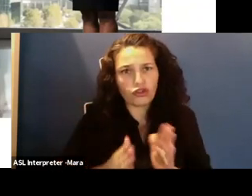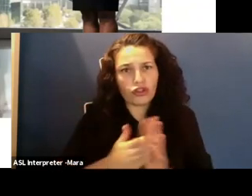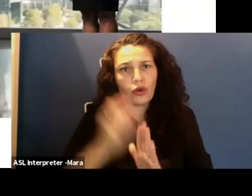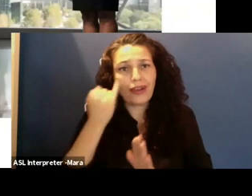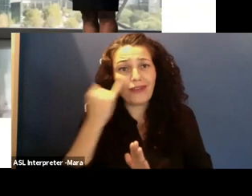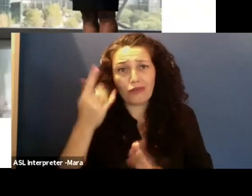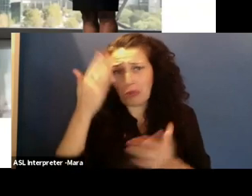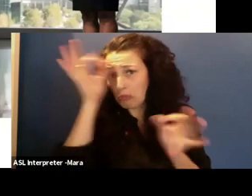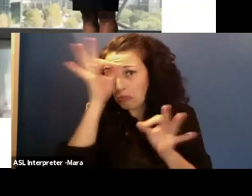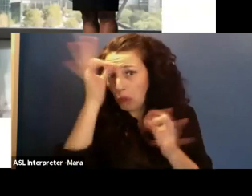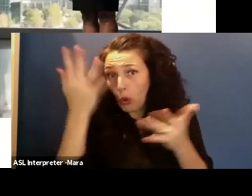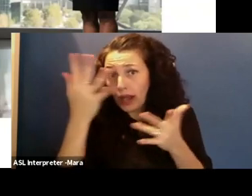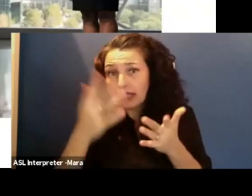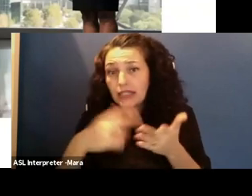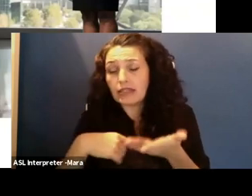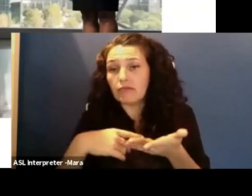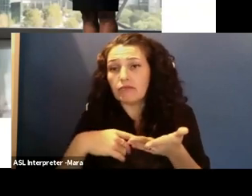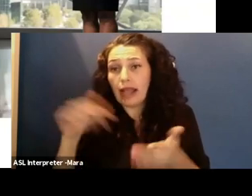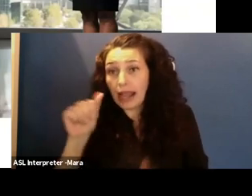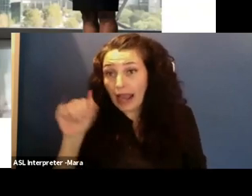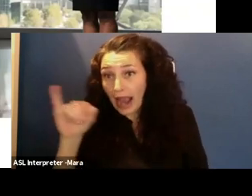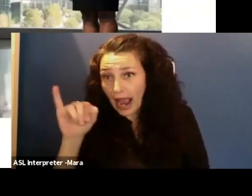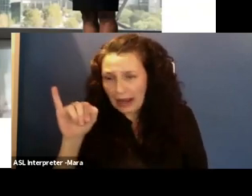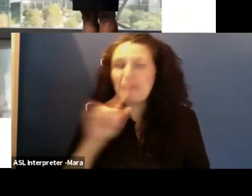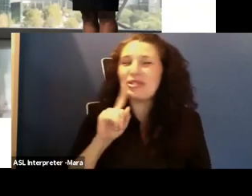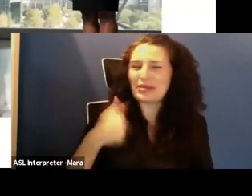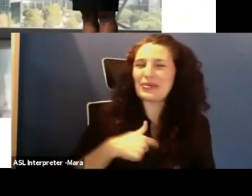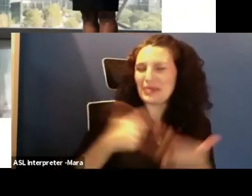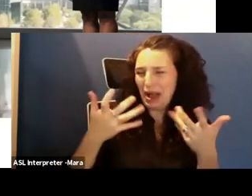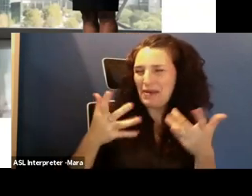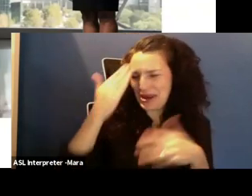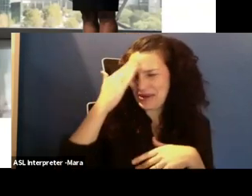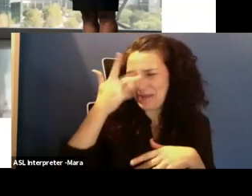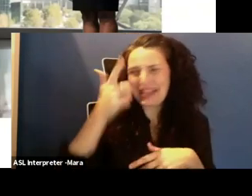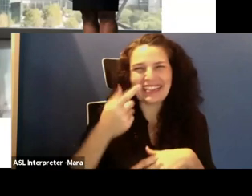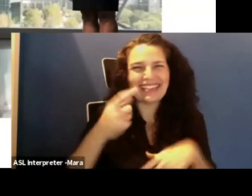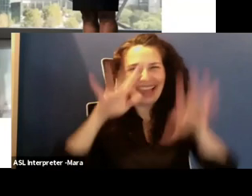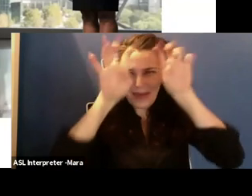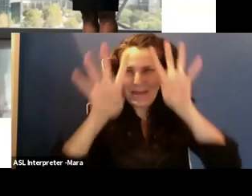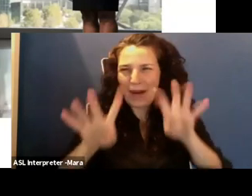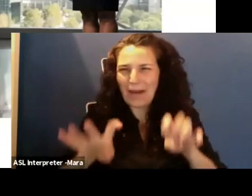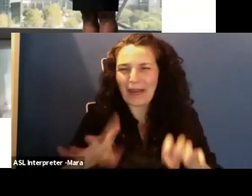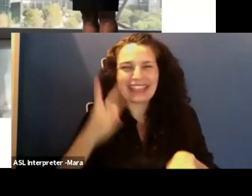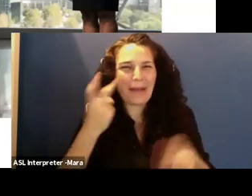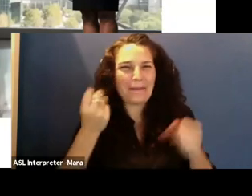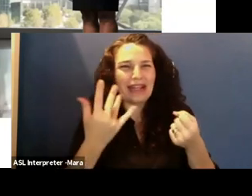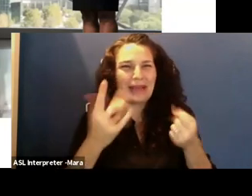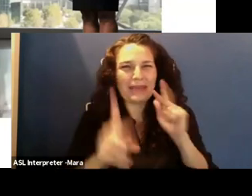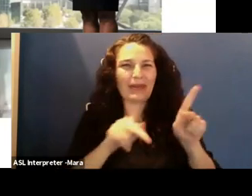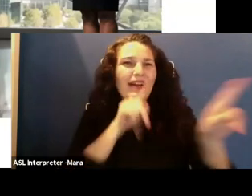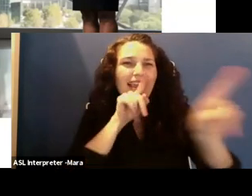not sure what artificial intelligence is, and I think that you are because we just took that poll. So I saw a lot of people were hopeful. I am too.